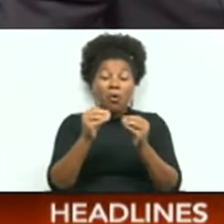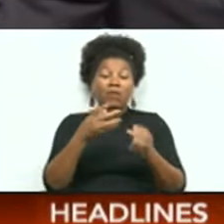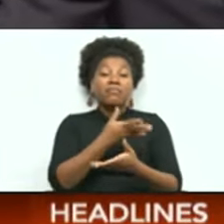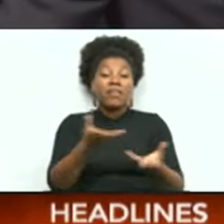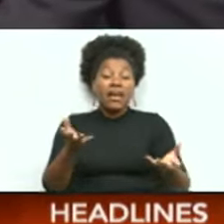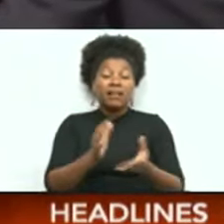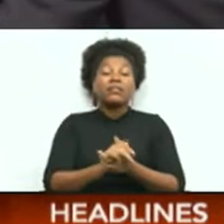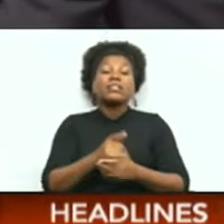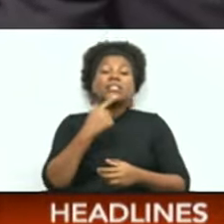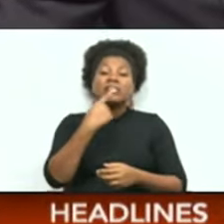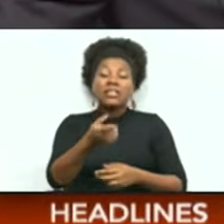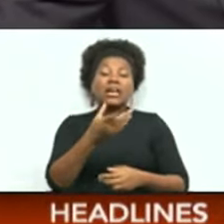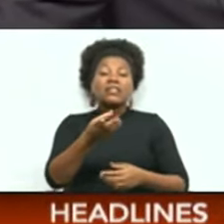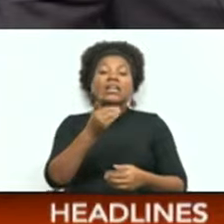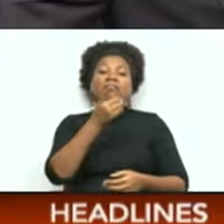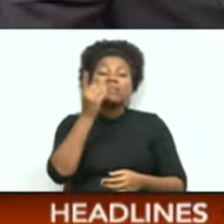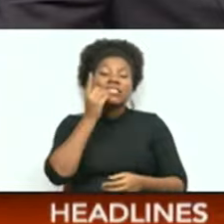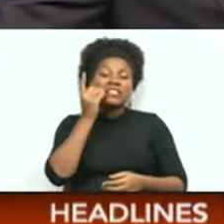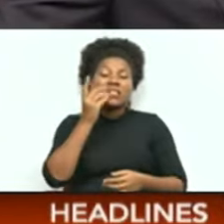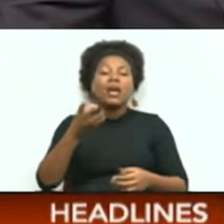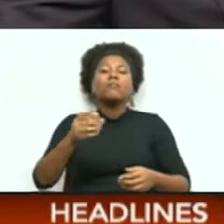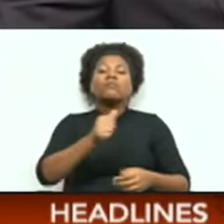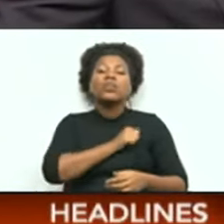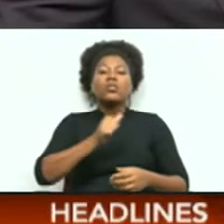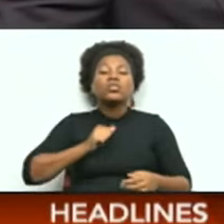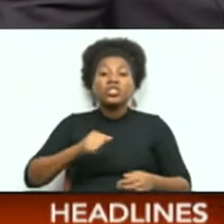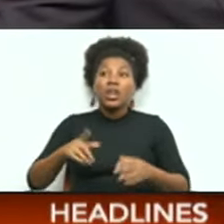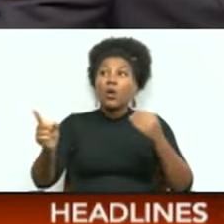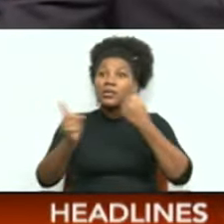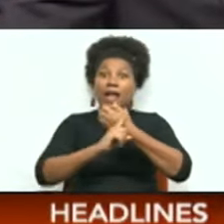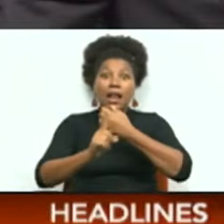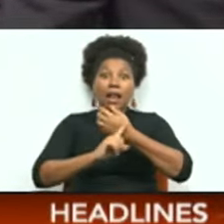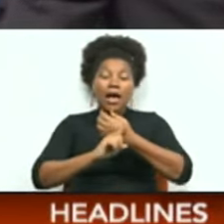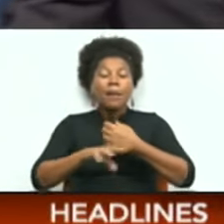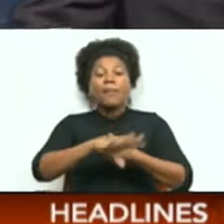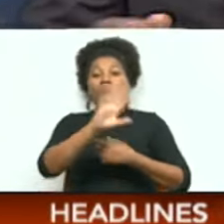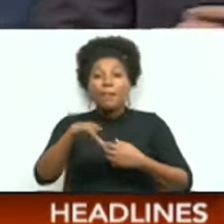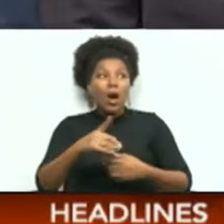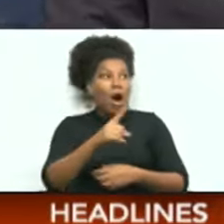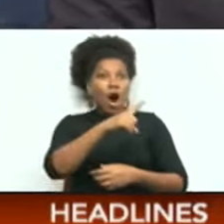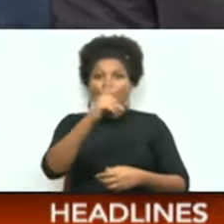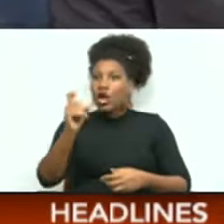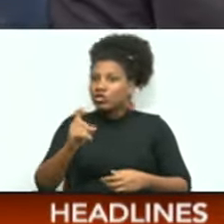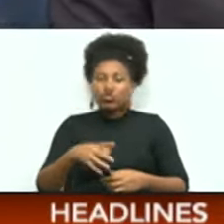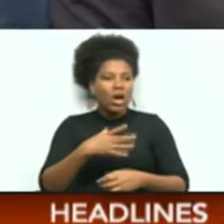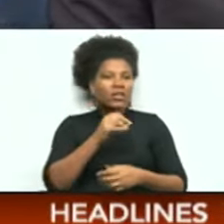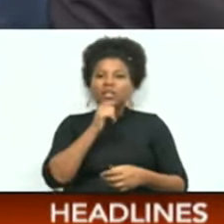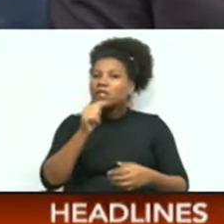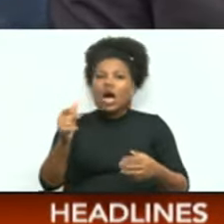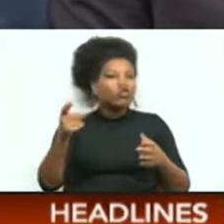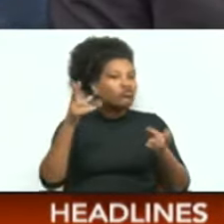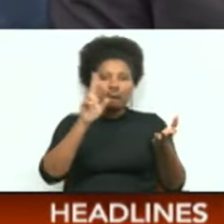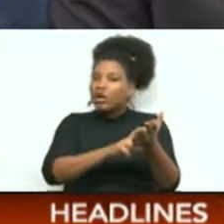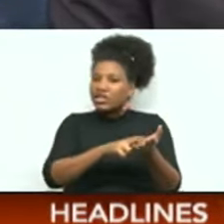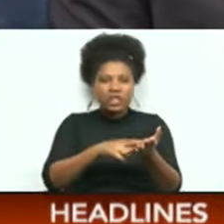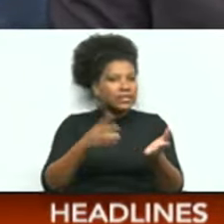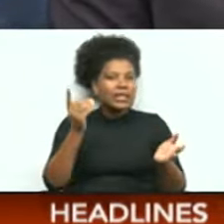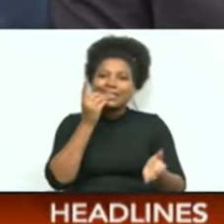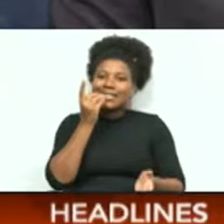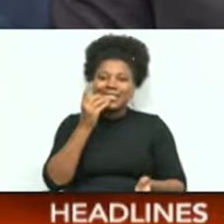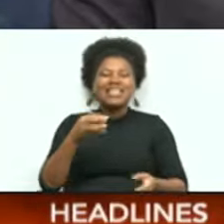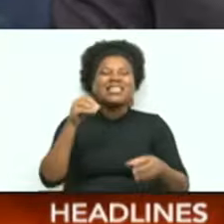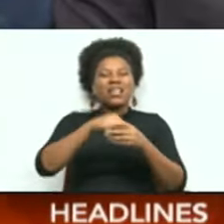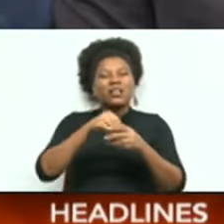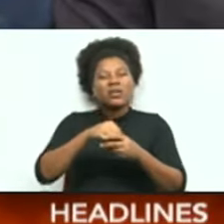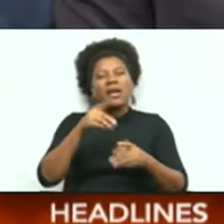us, the Dental Association is also sounding an alarm over hundreds of unregistered dentists, including migrants who